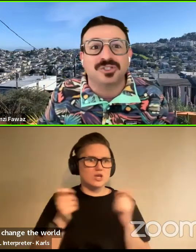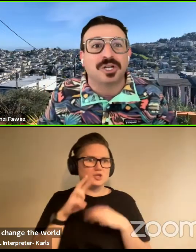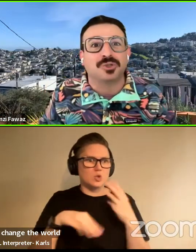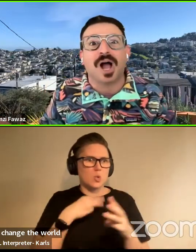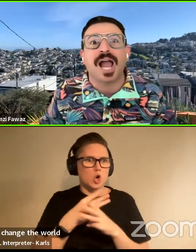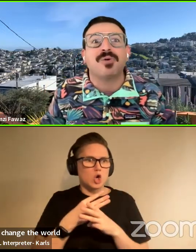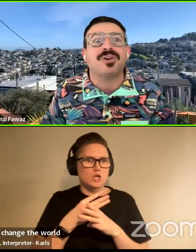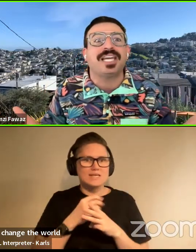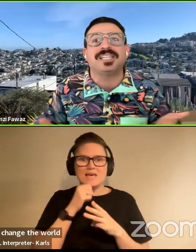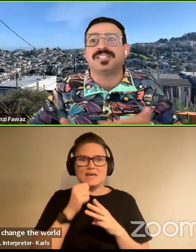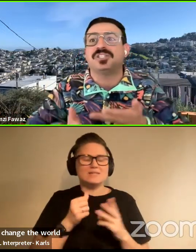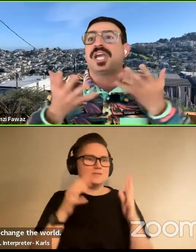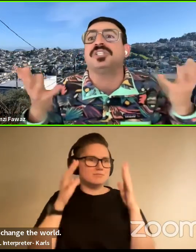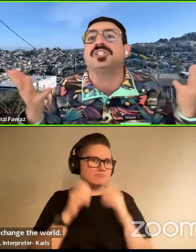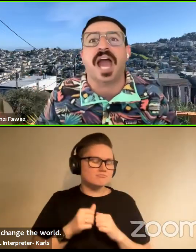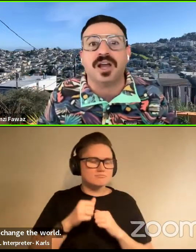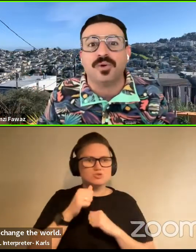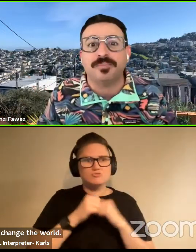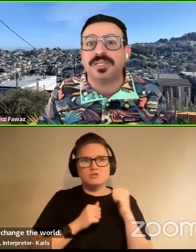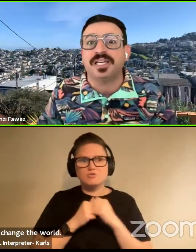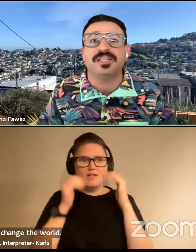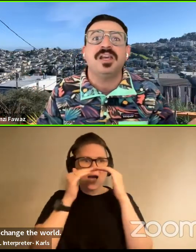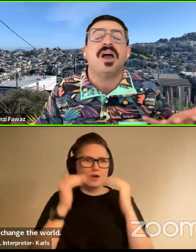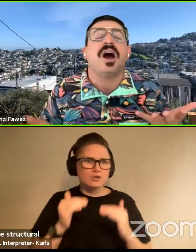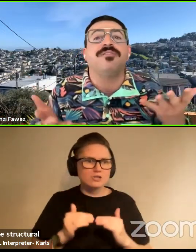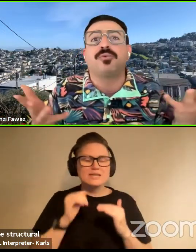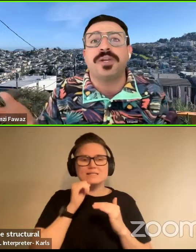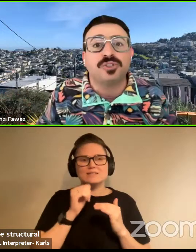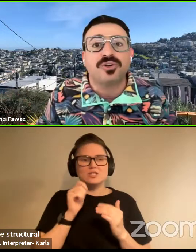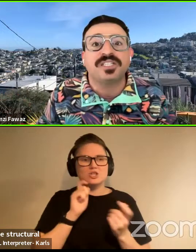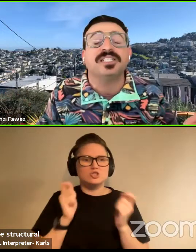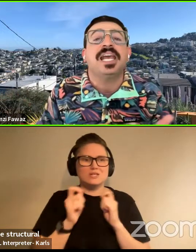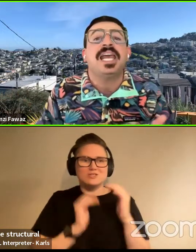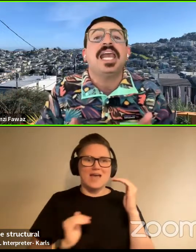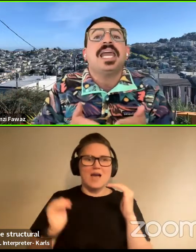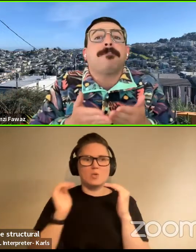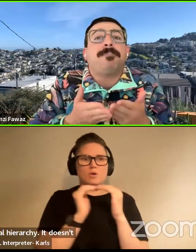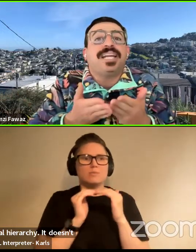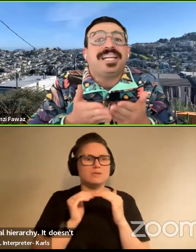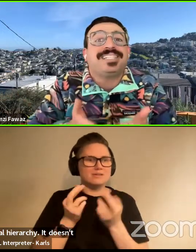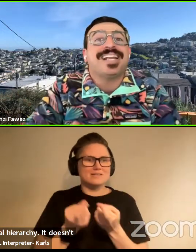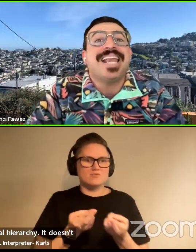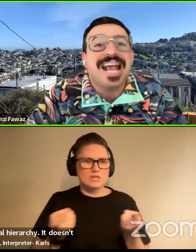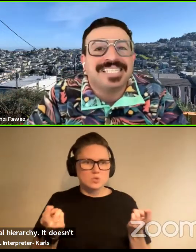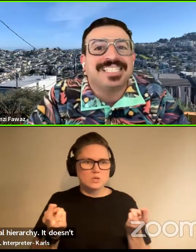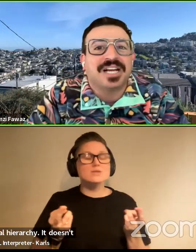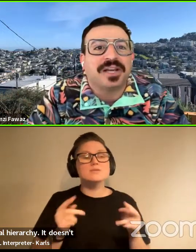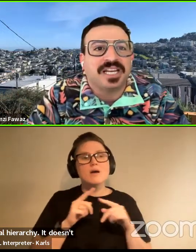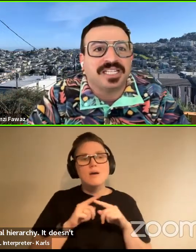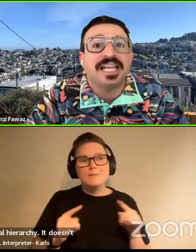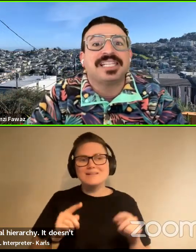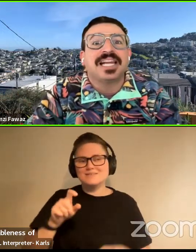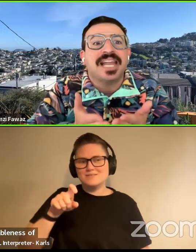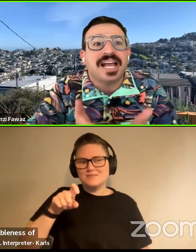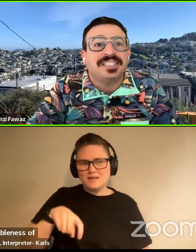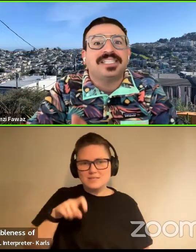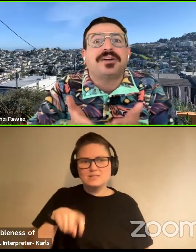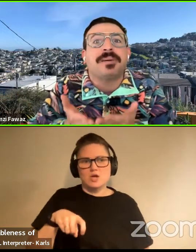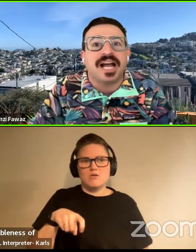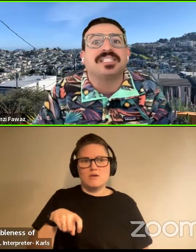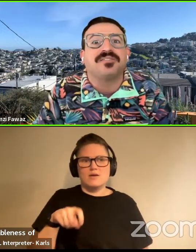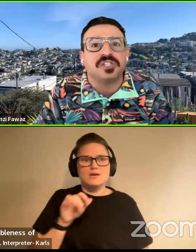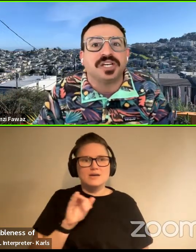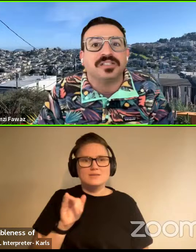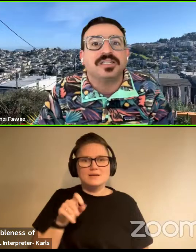dismantle structural hierarchy. It doesn't change the equitableness of the resources, but it is a necessary. It's like